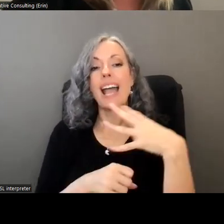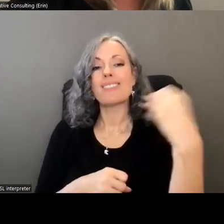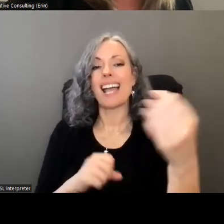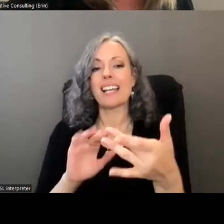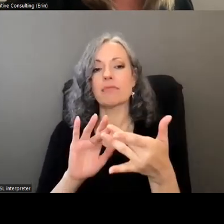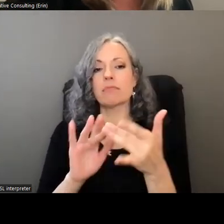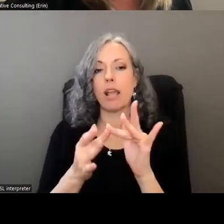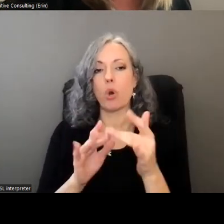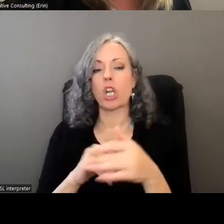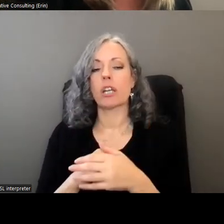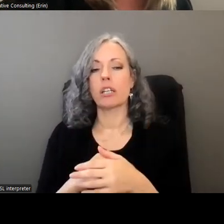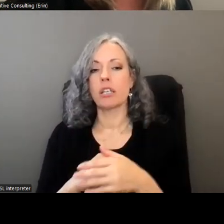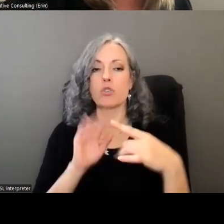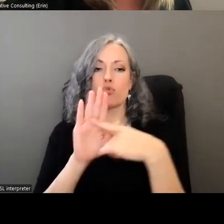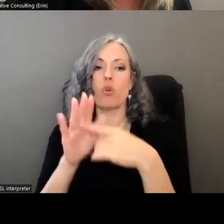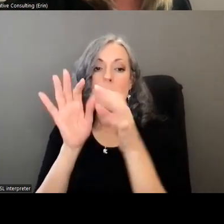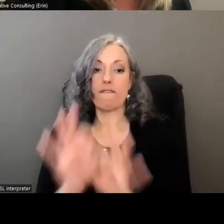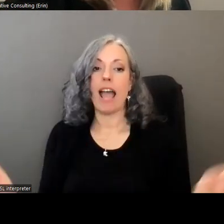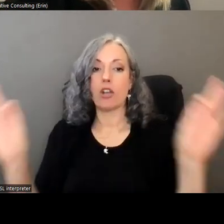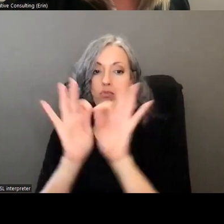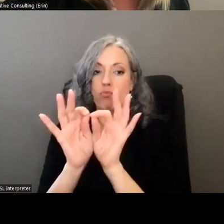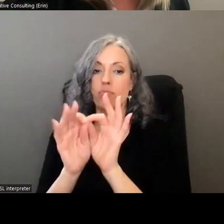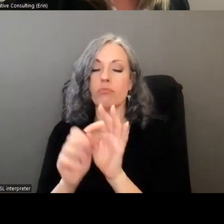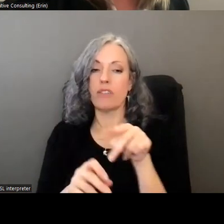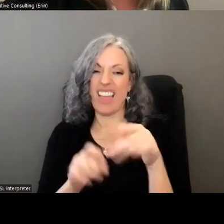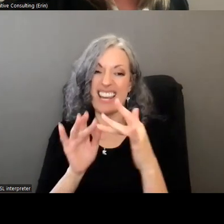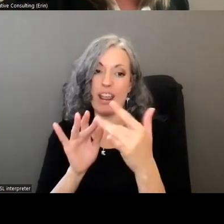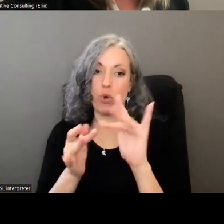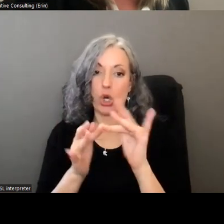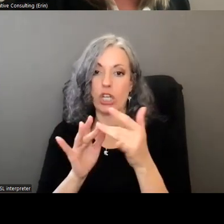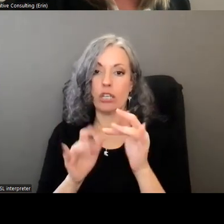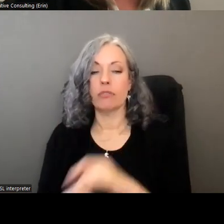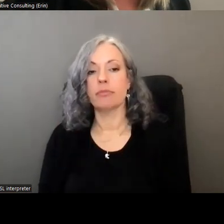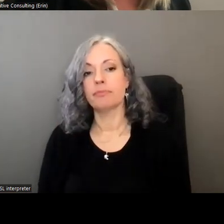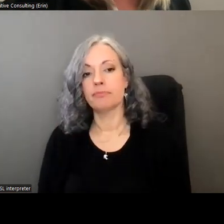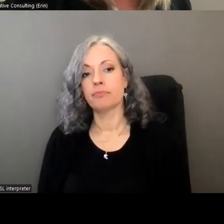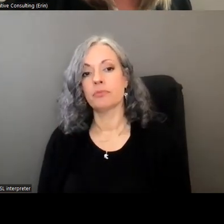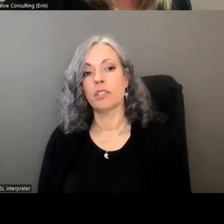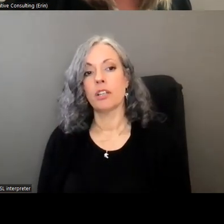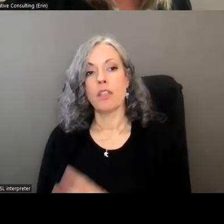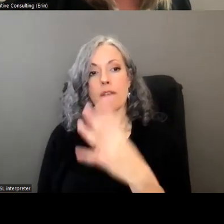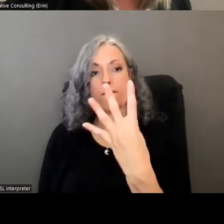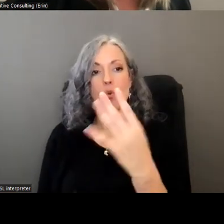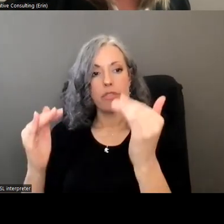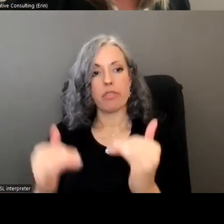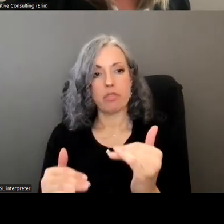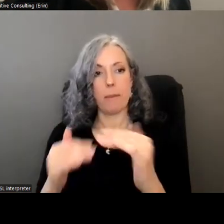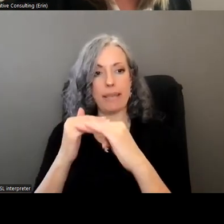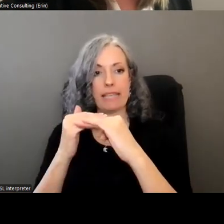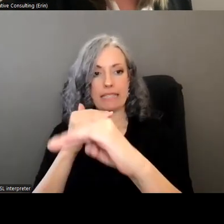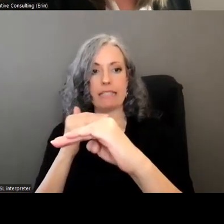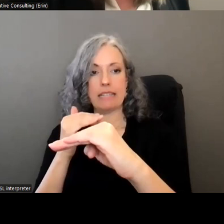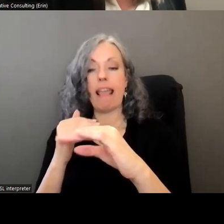potentially use it to demonstrate the value of the network and then for the fourth trait be consistent and flexible